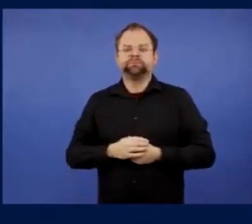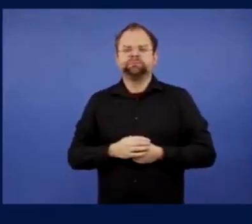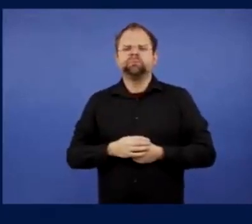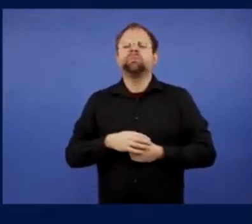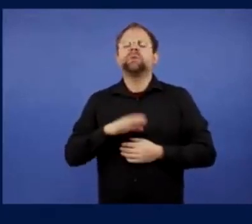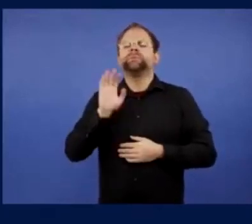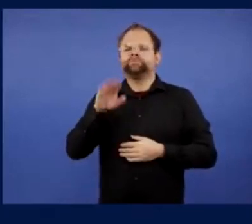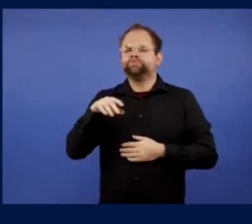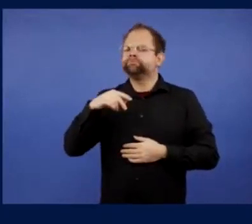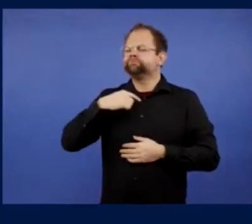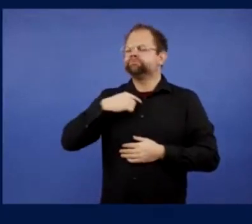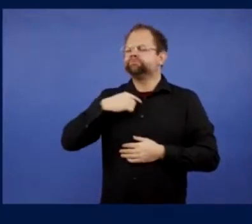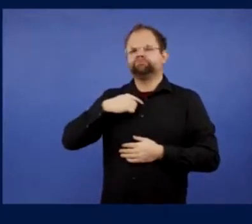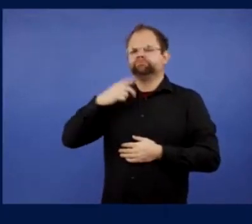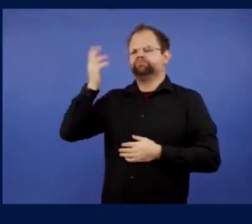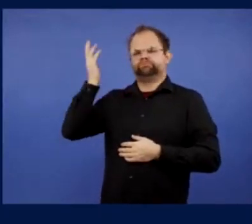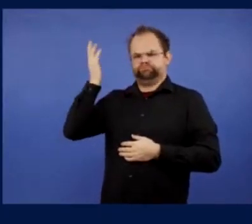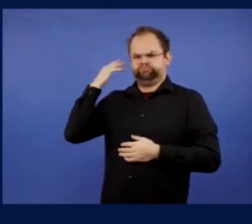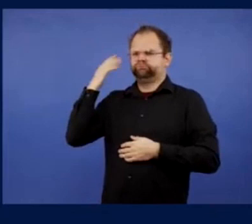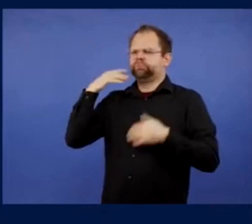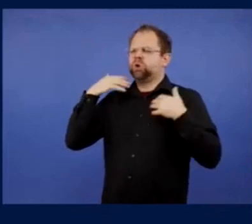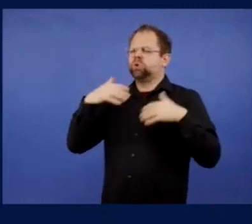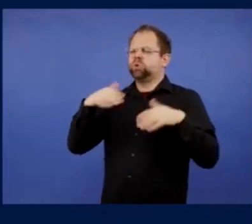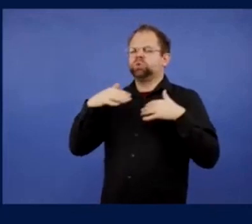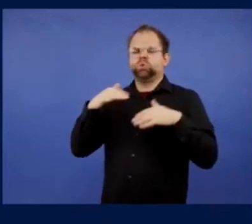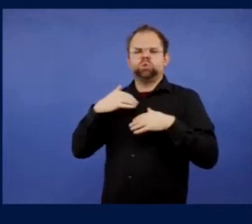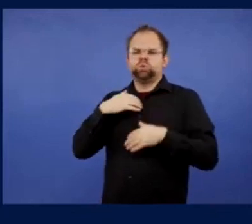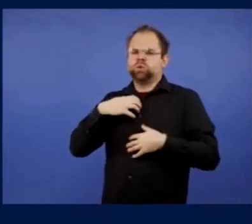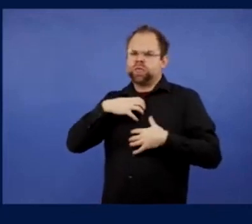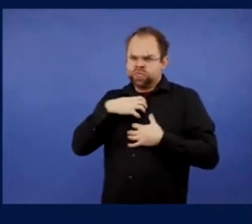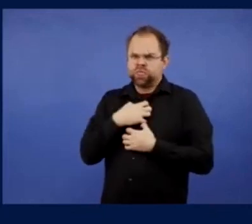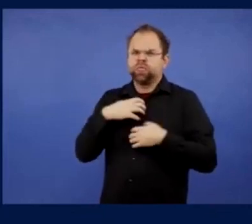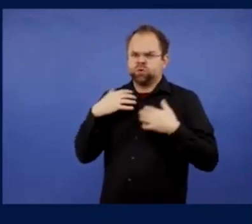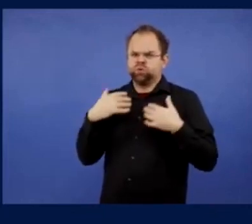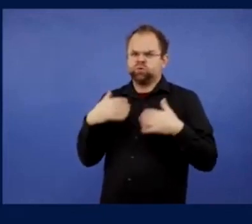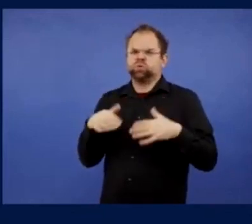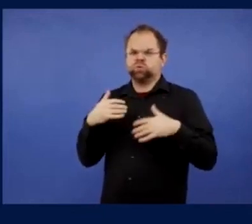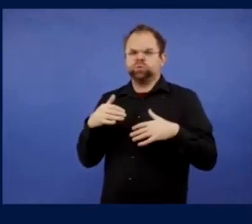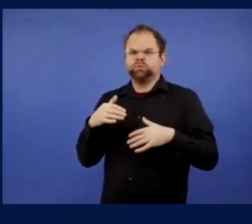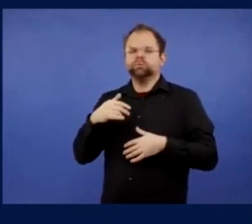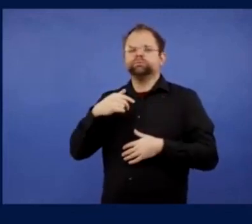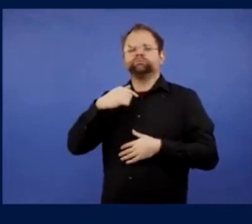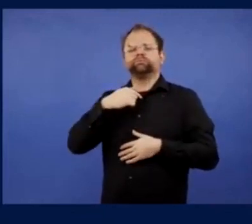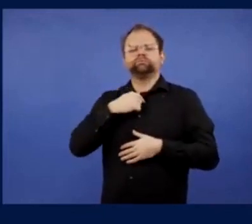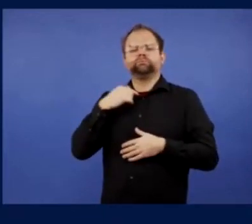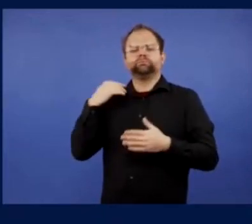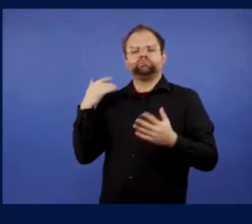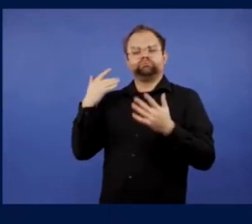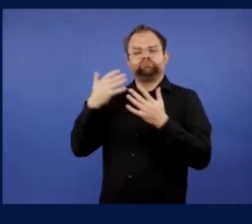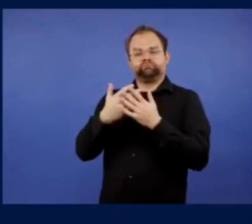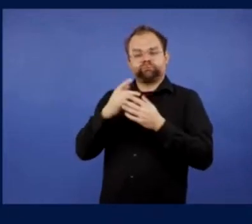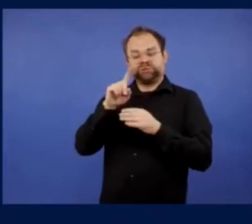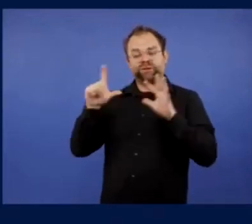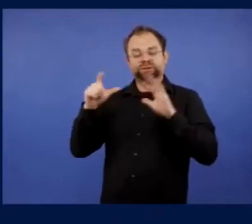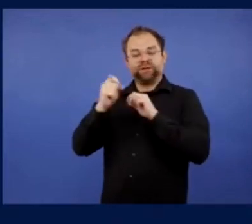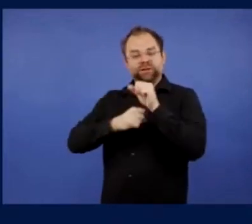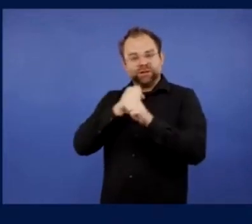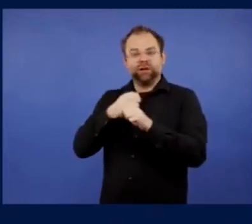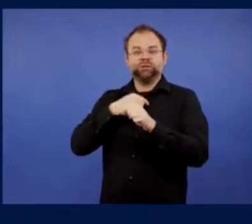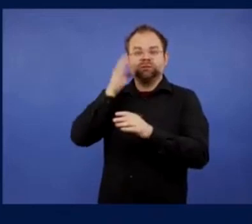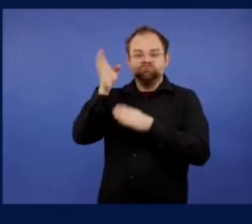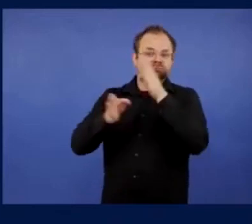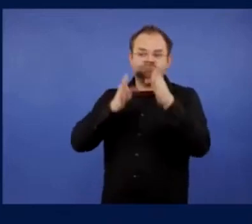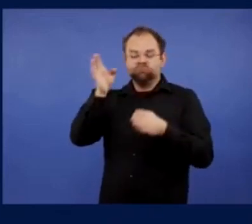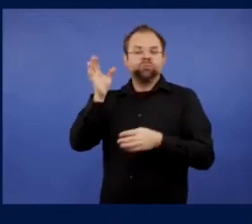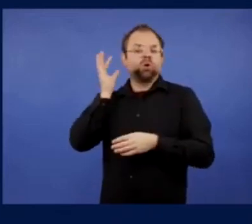years, for 75% of that time, I've been able to sit with my daughters and join a European away game, which is, you know, a tradition